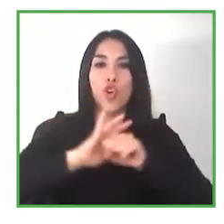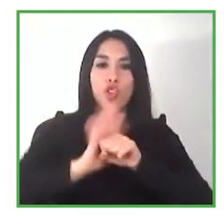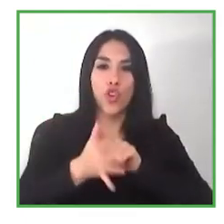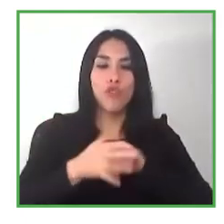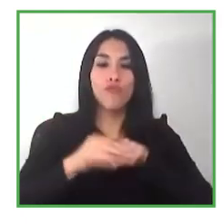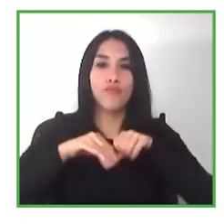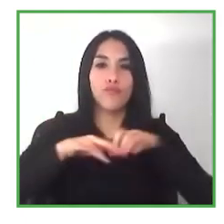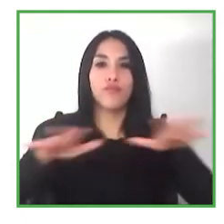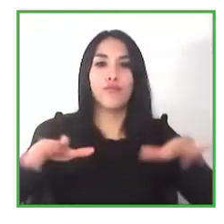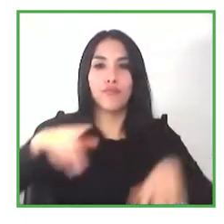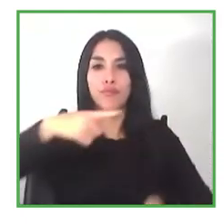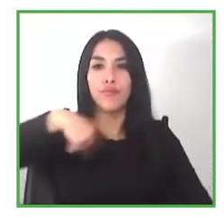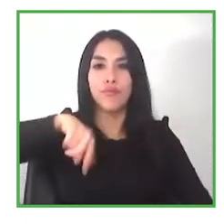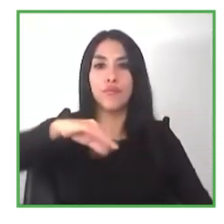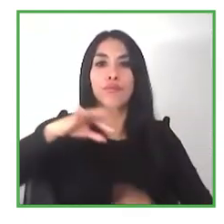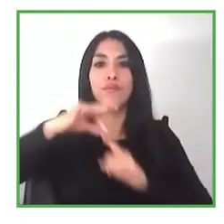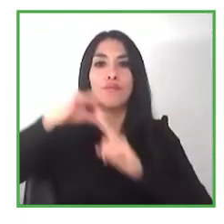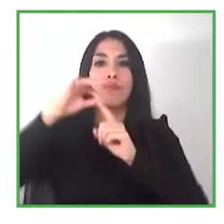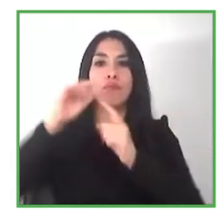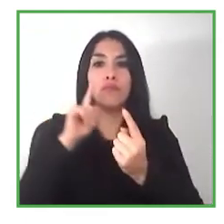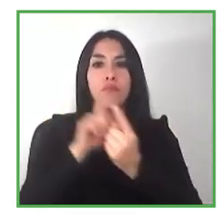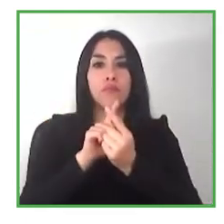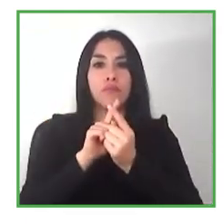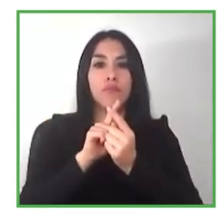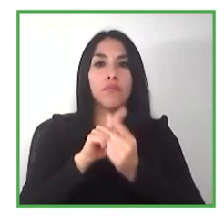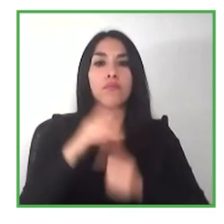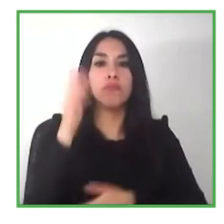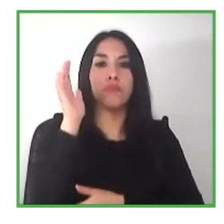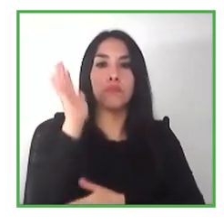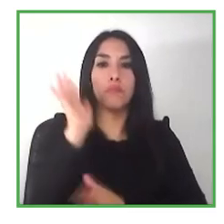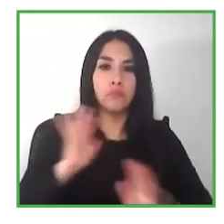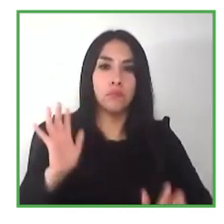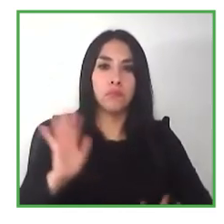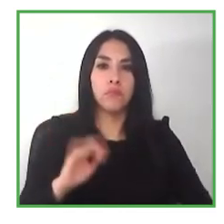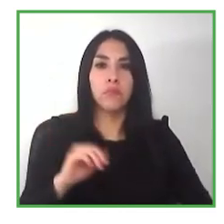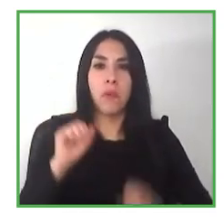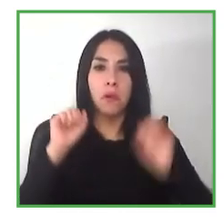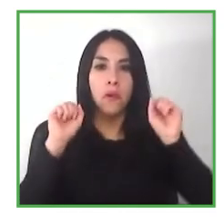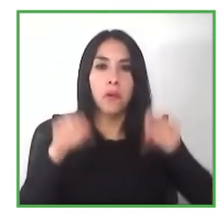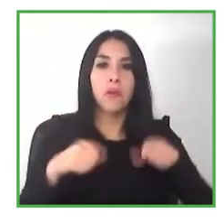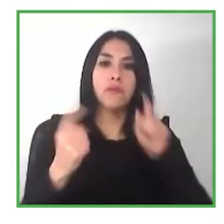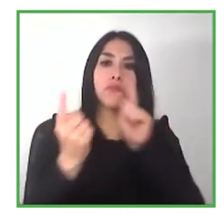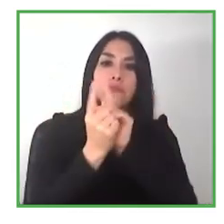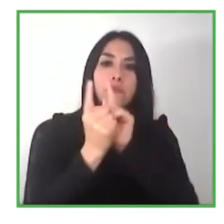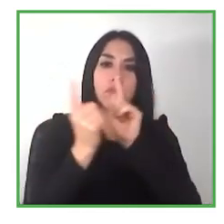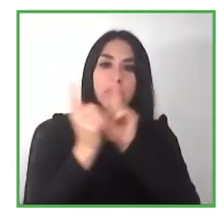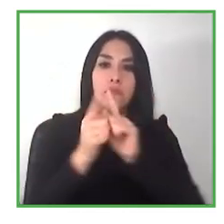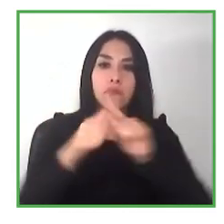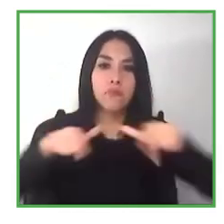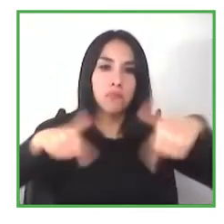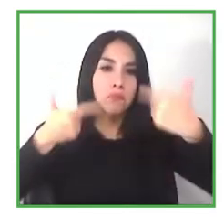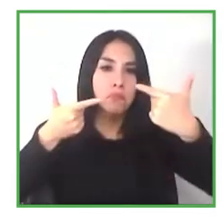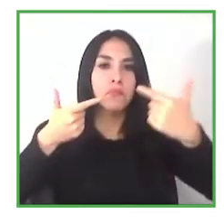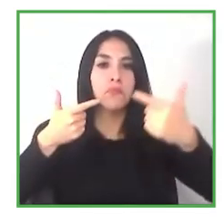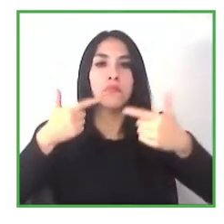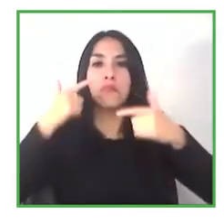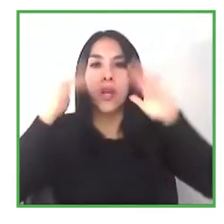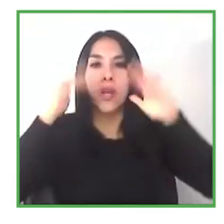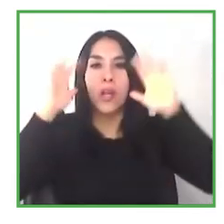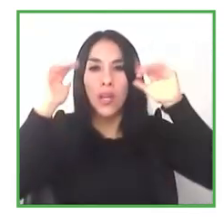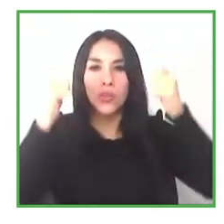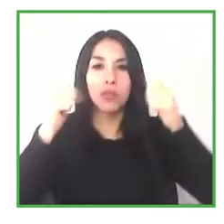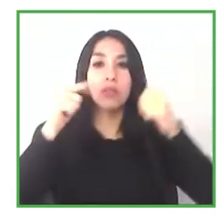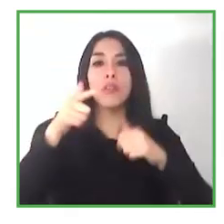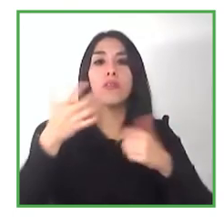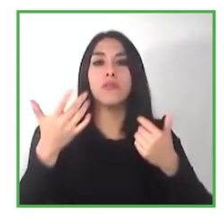we don't only have to meet each other in conferences physically oh of course we want to but we can meet more often